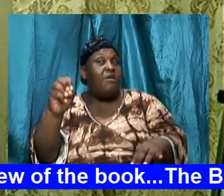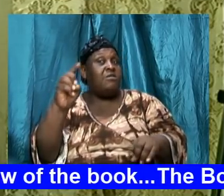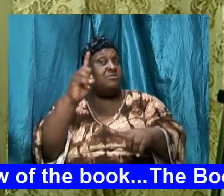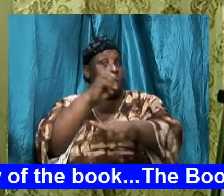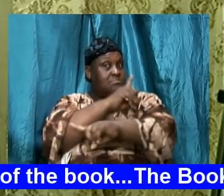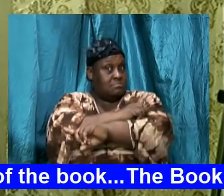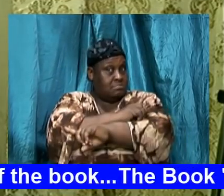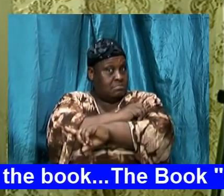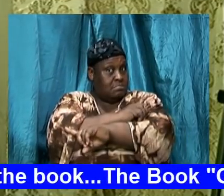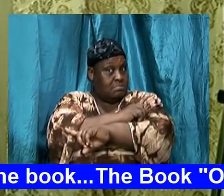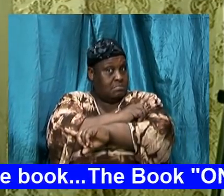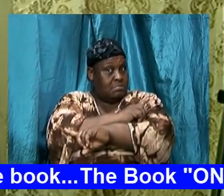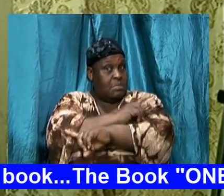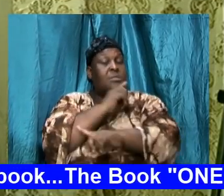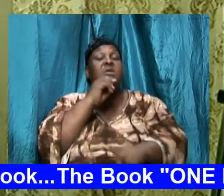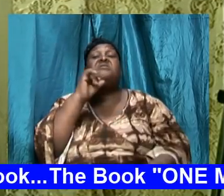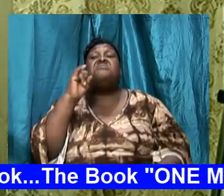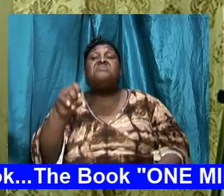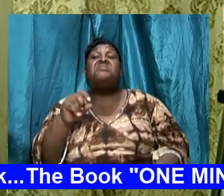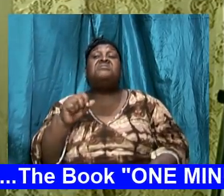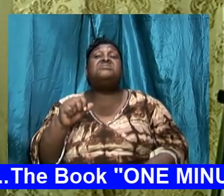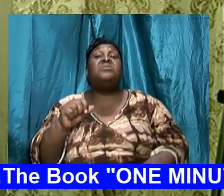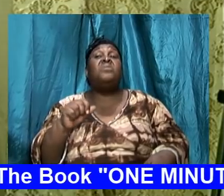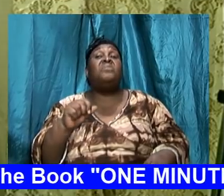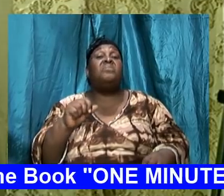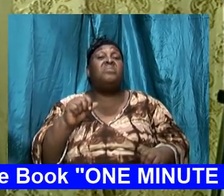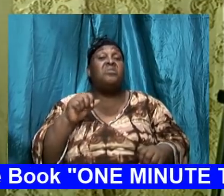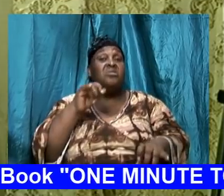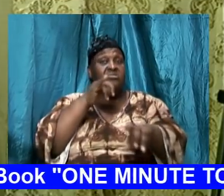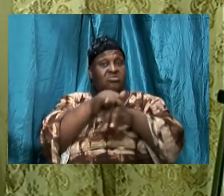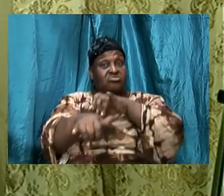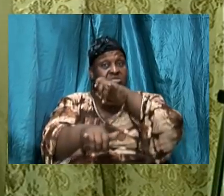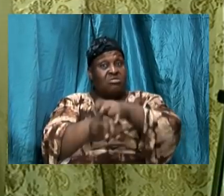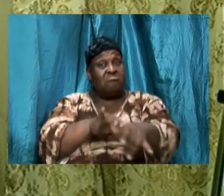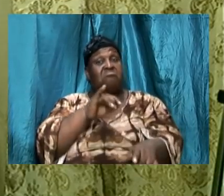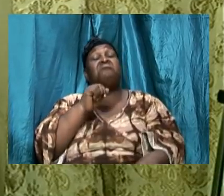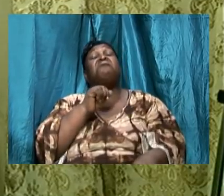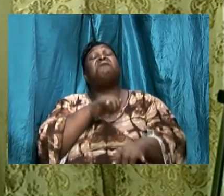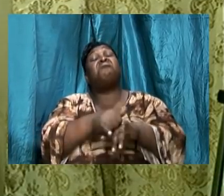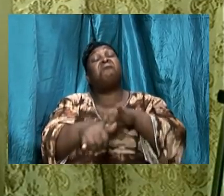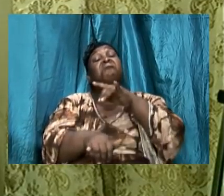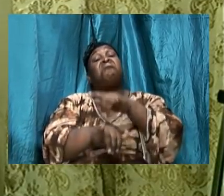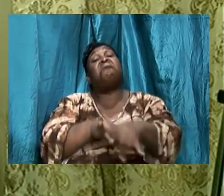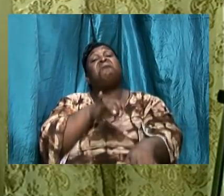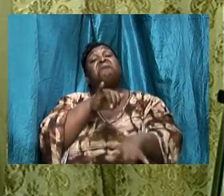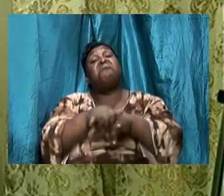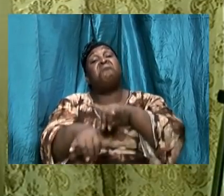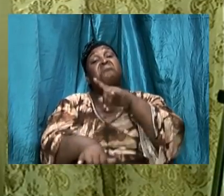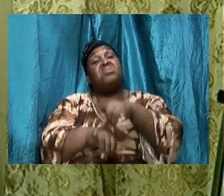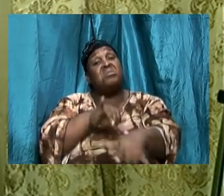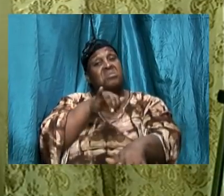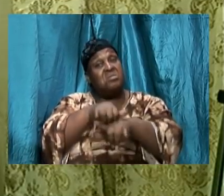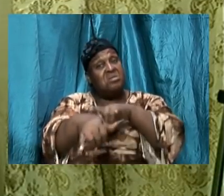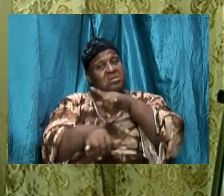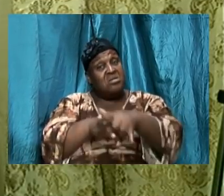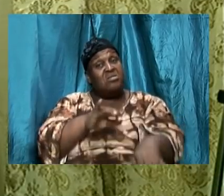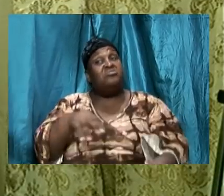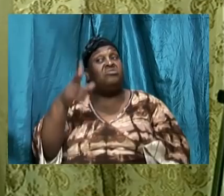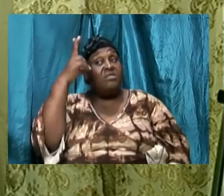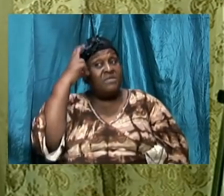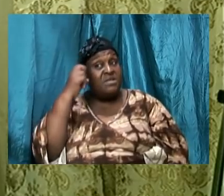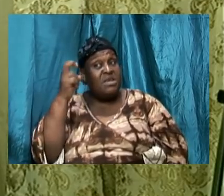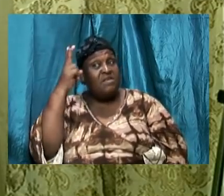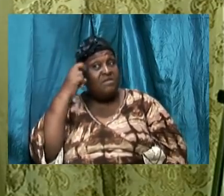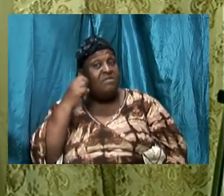realize that this method of Goliath where he was bombarding them and hitting them hitting them